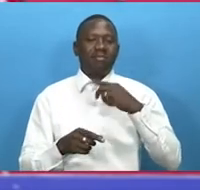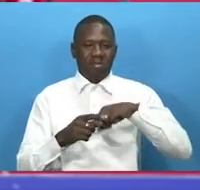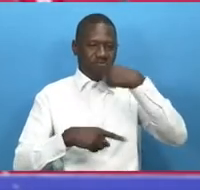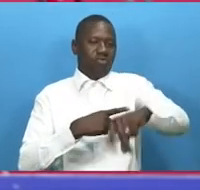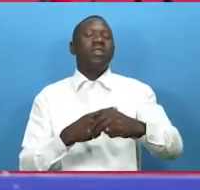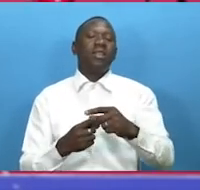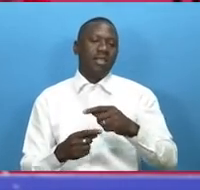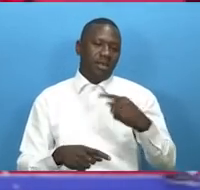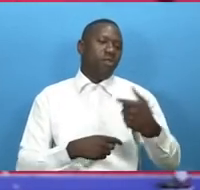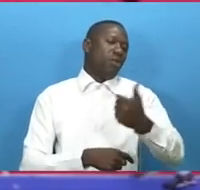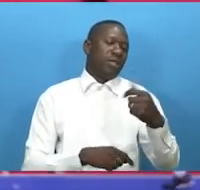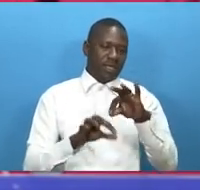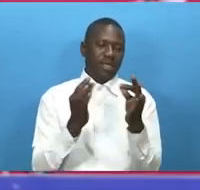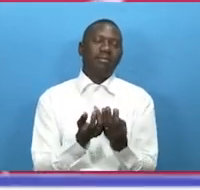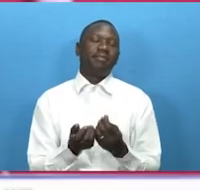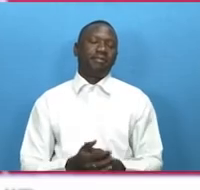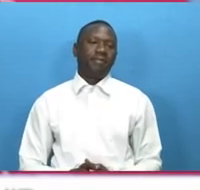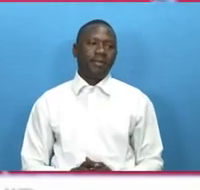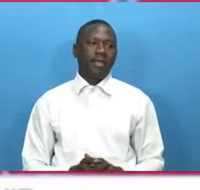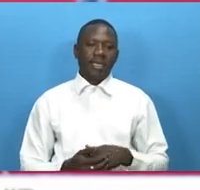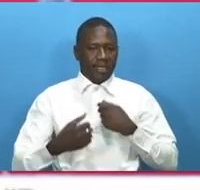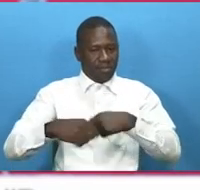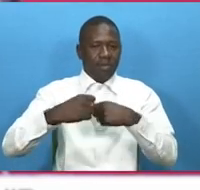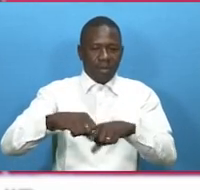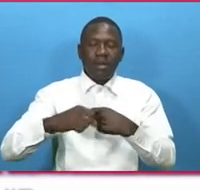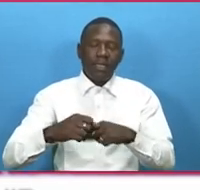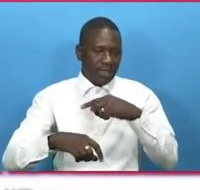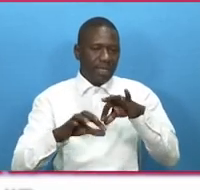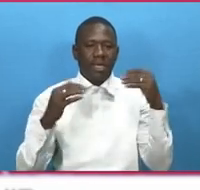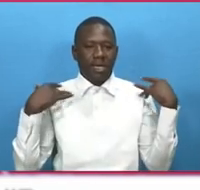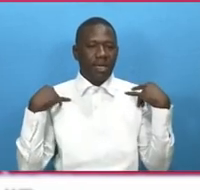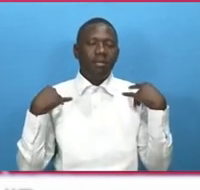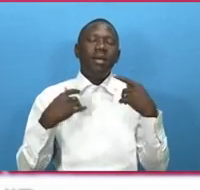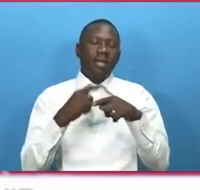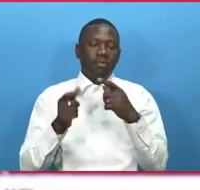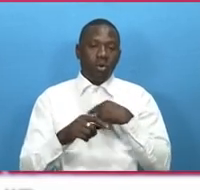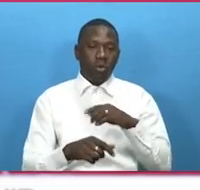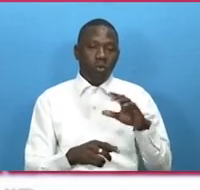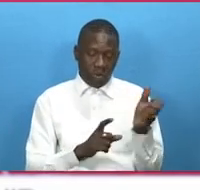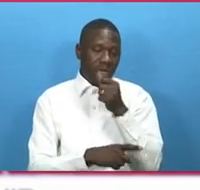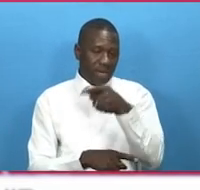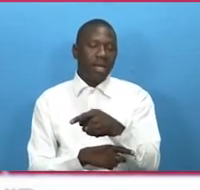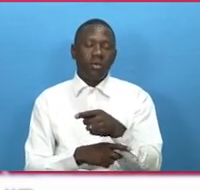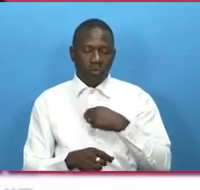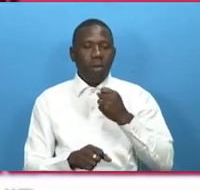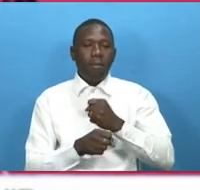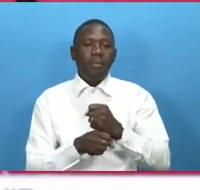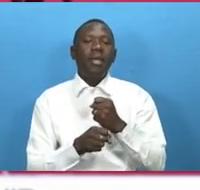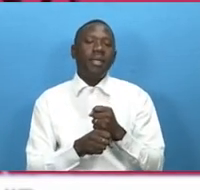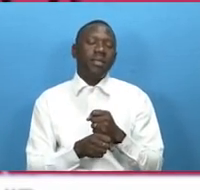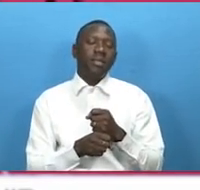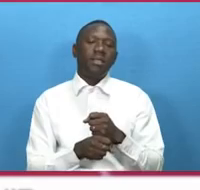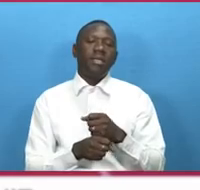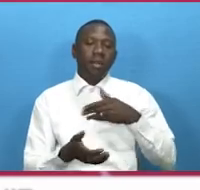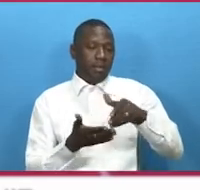this is a warm-up game but winning here against a selection of both experienced and amateur players will give the team confidence